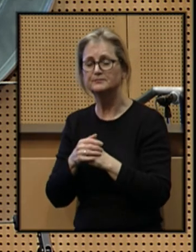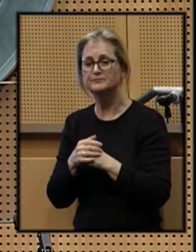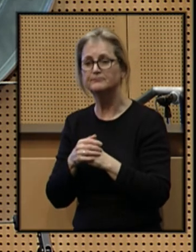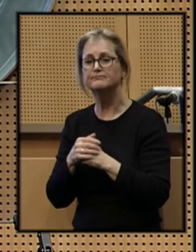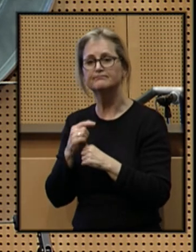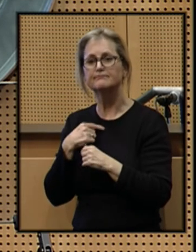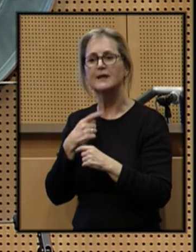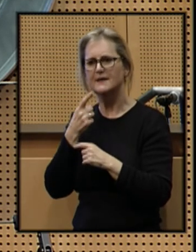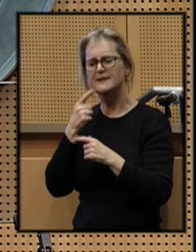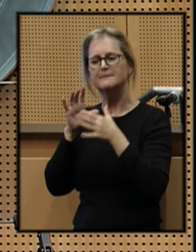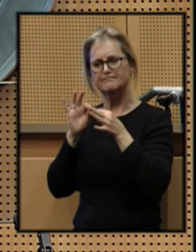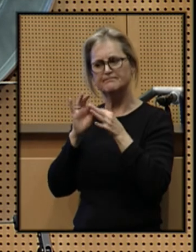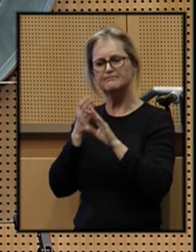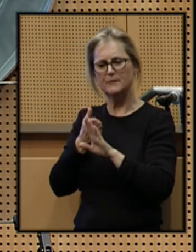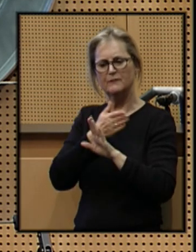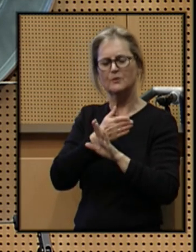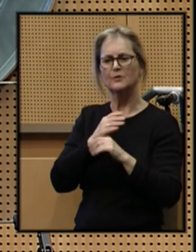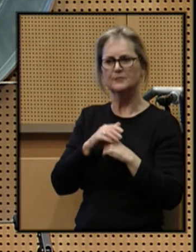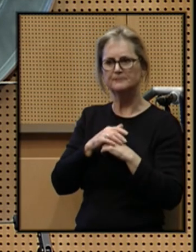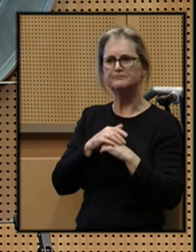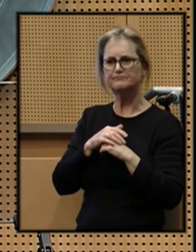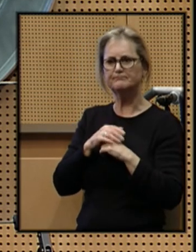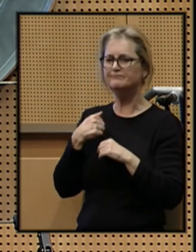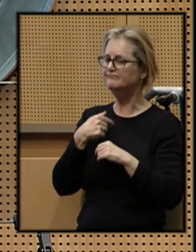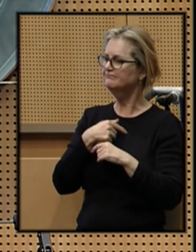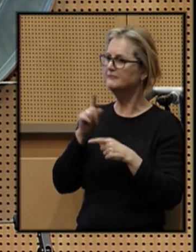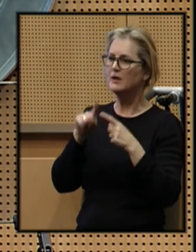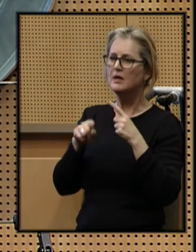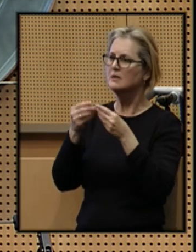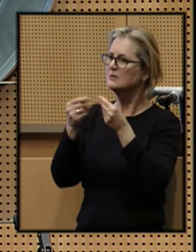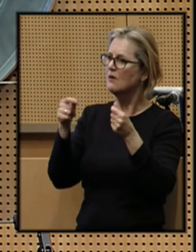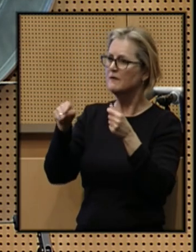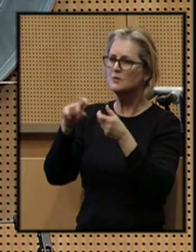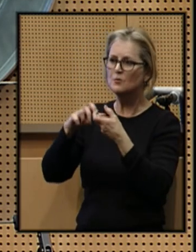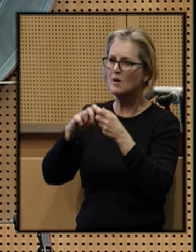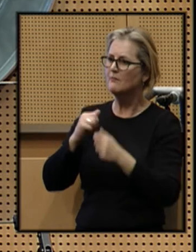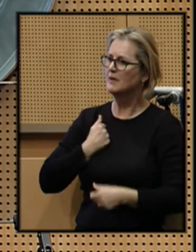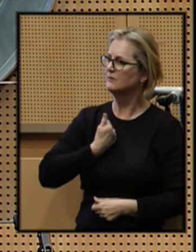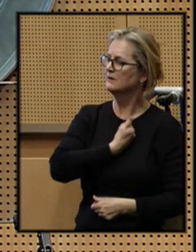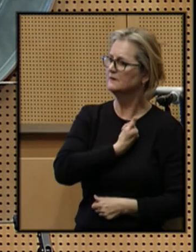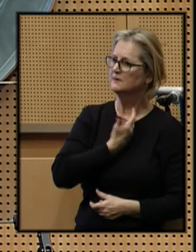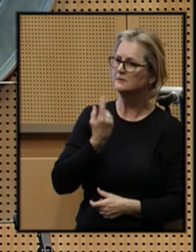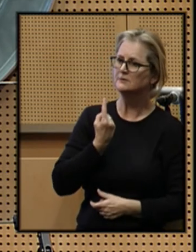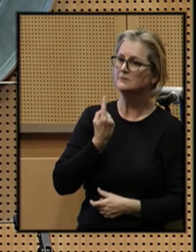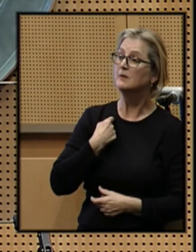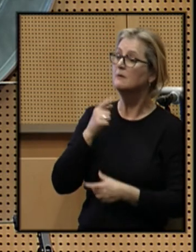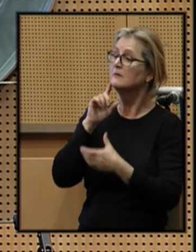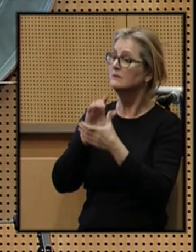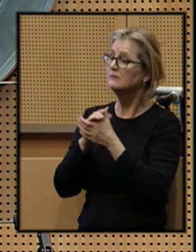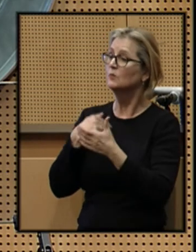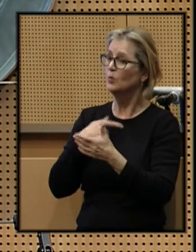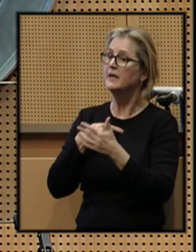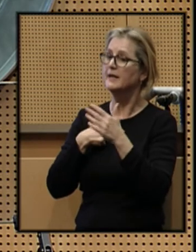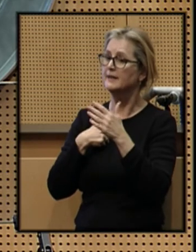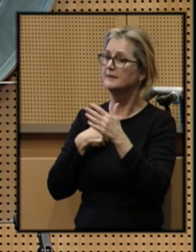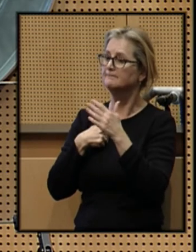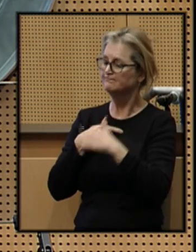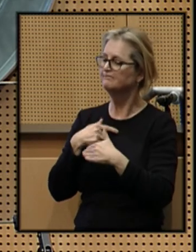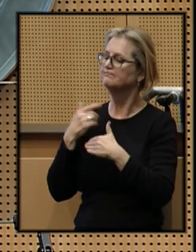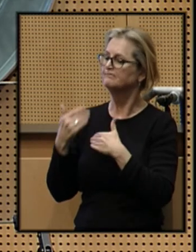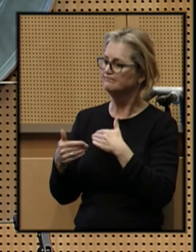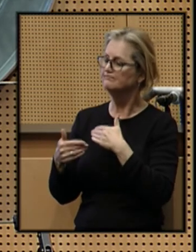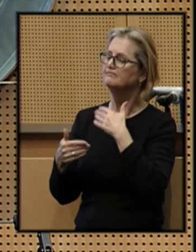I have said many times before that we cannot solve this problem ourselves, but I believe we can take steps